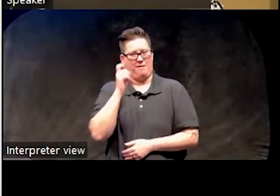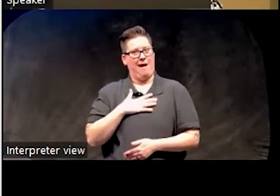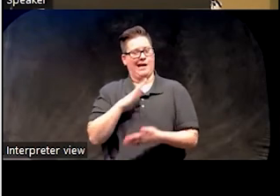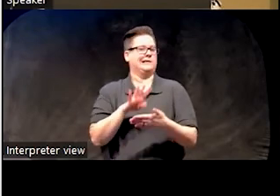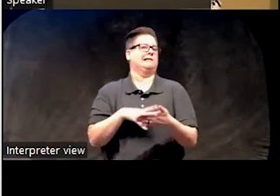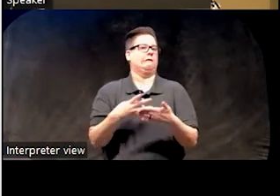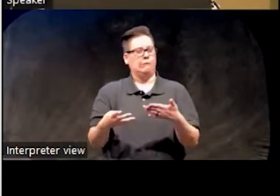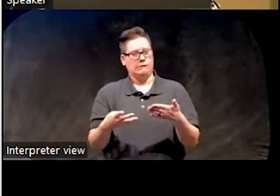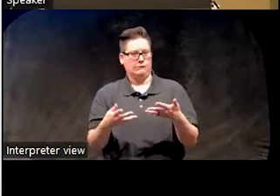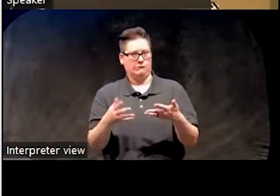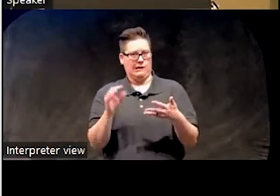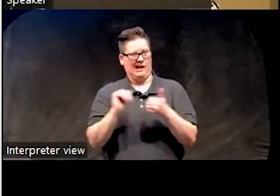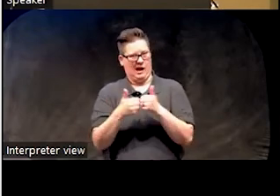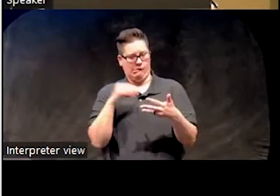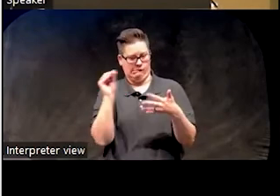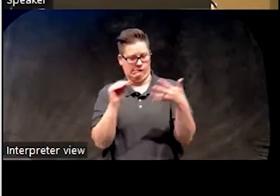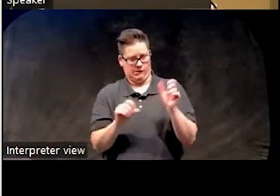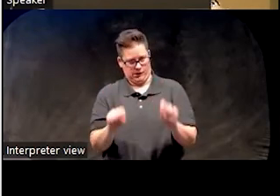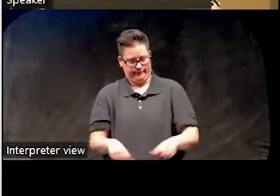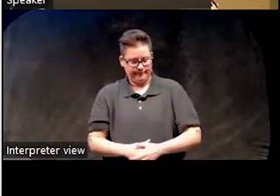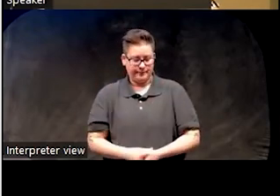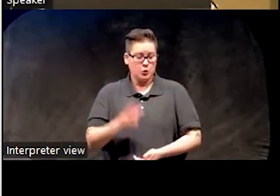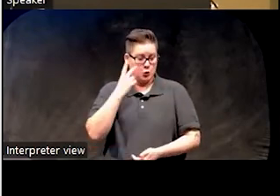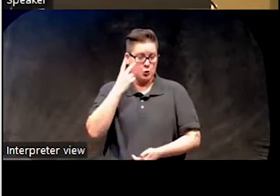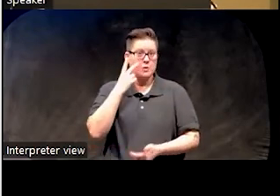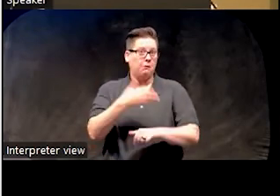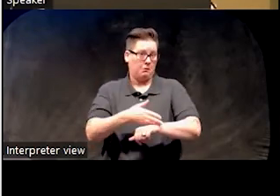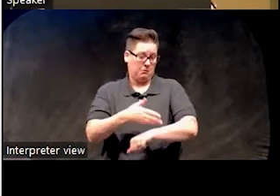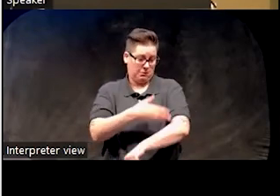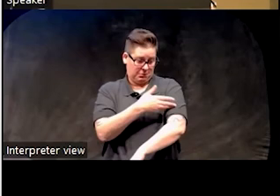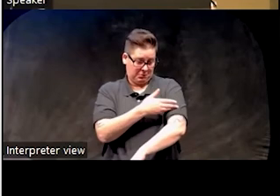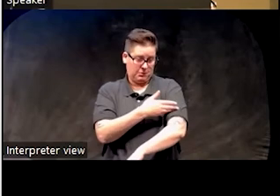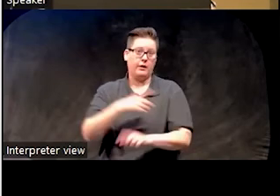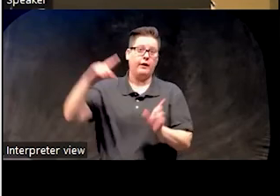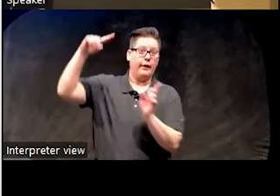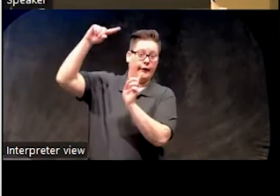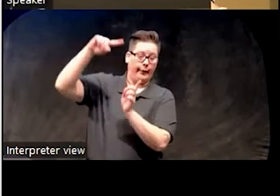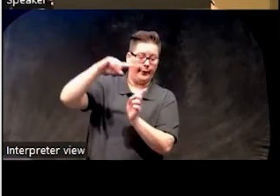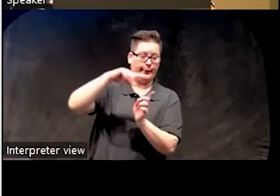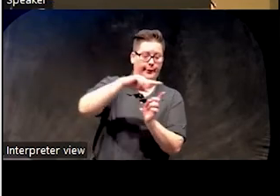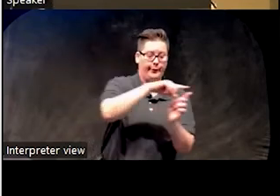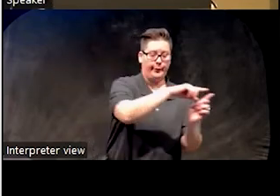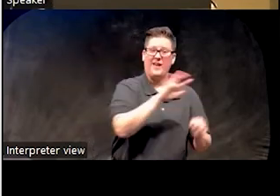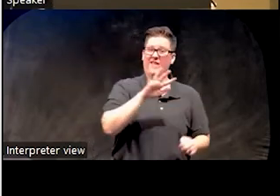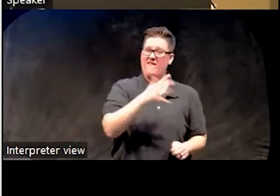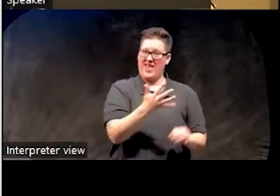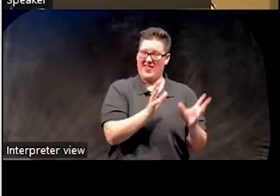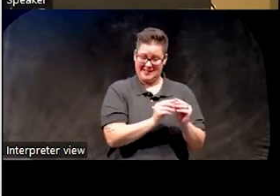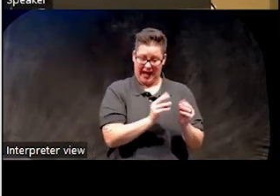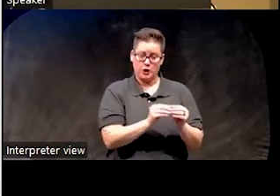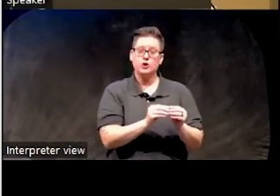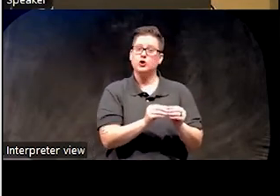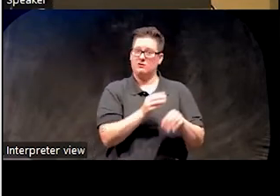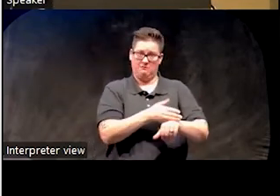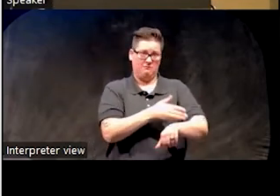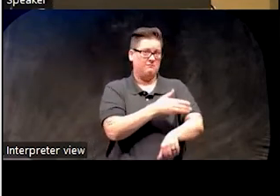schedule will accommodate. Um, so you can see them getting closer together through session five. They were getting, he was